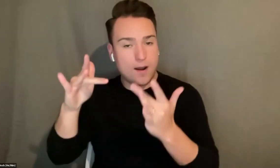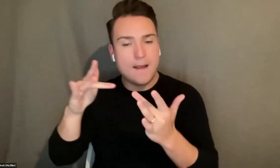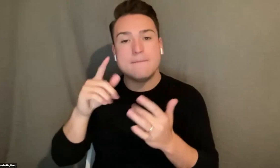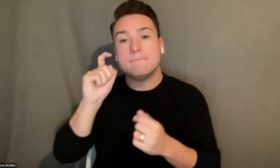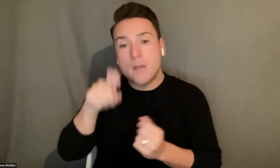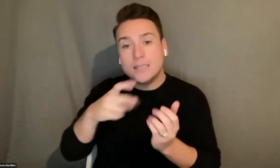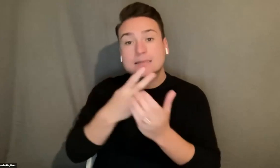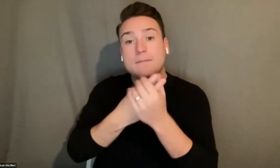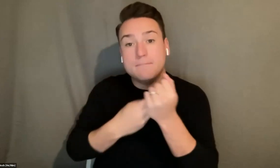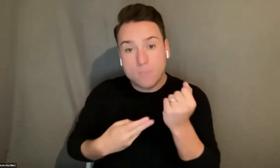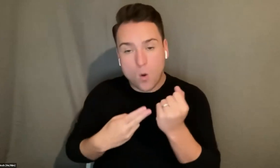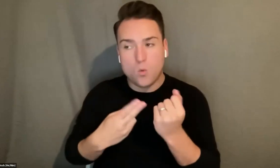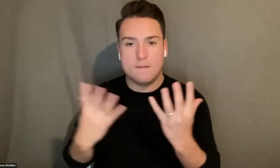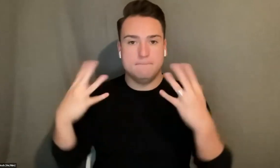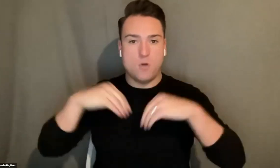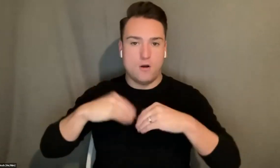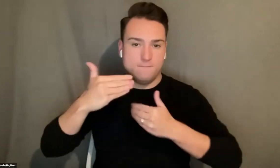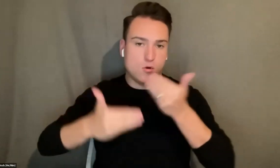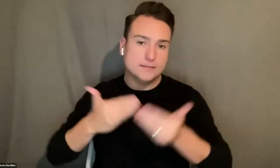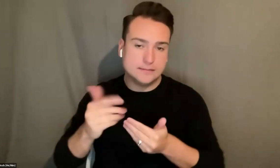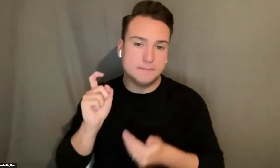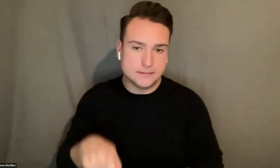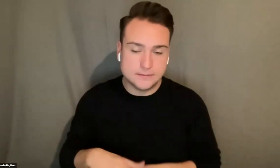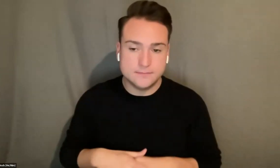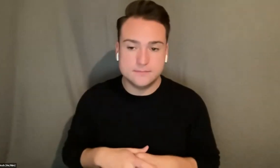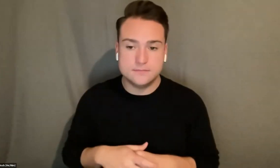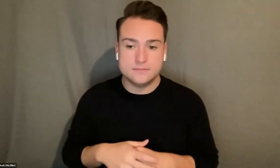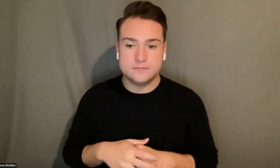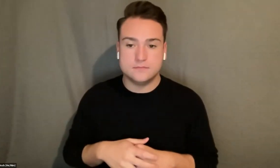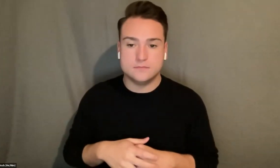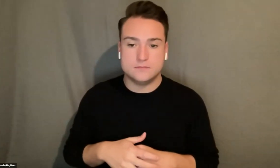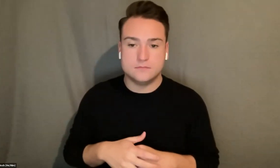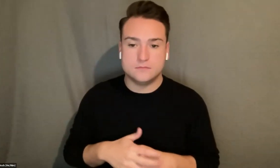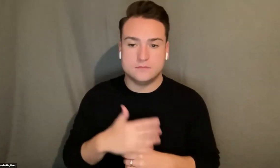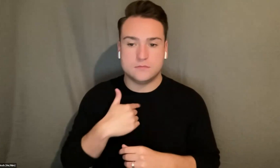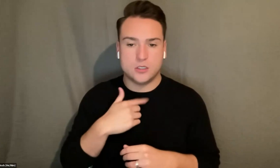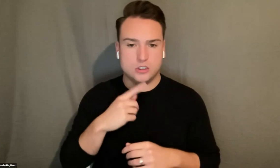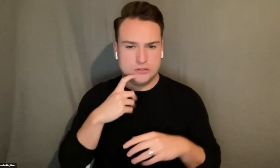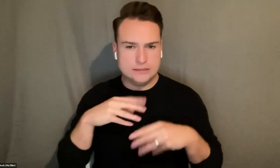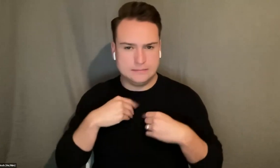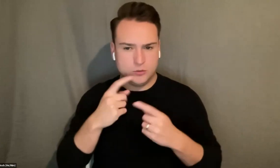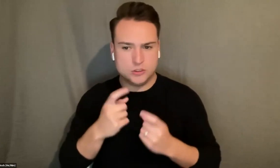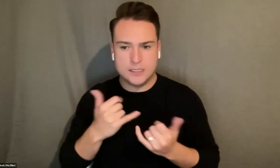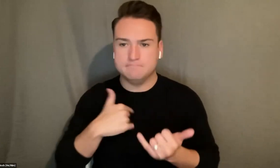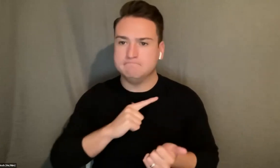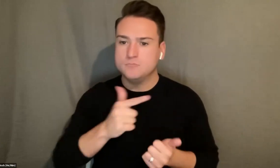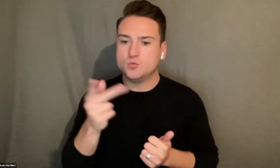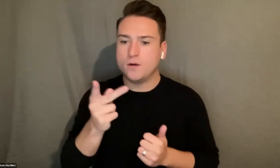part of the process I just took a few because they were near each other so I'll shift over to to one of you